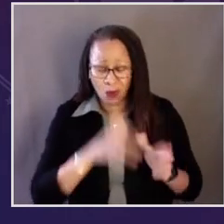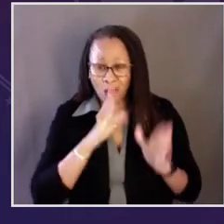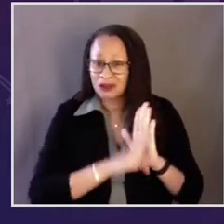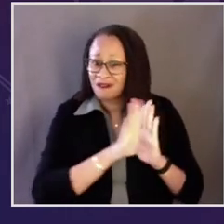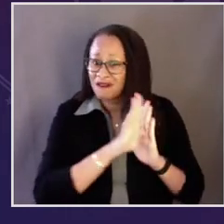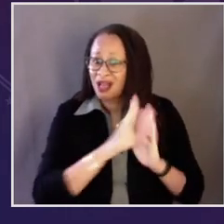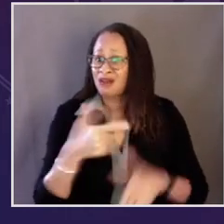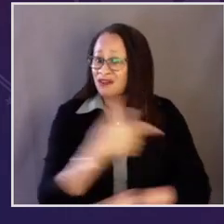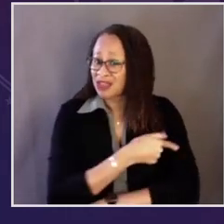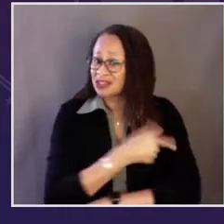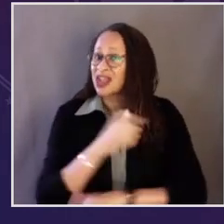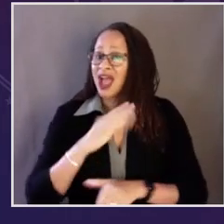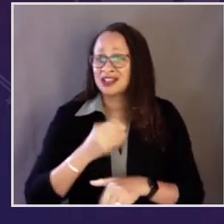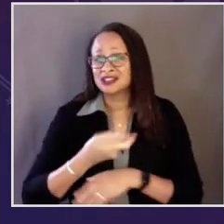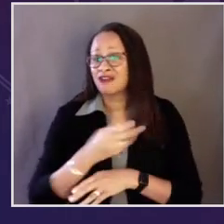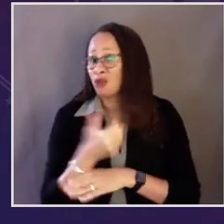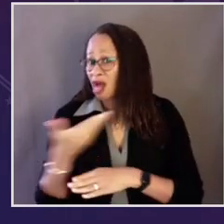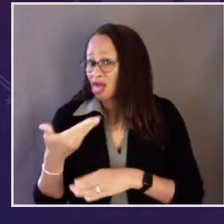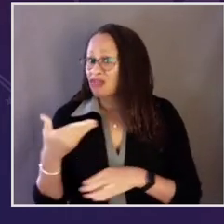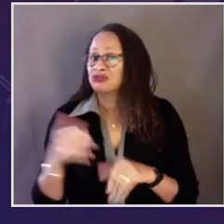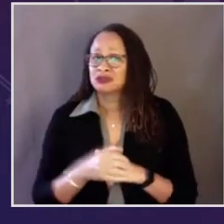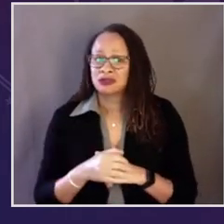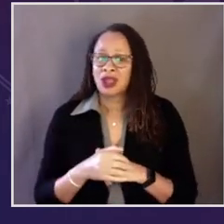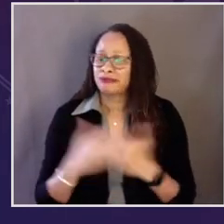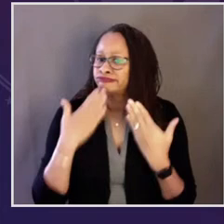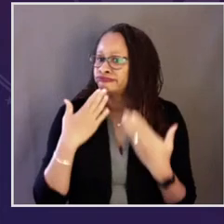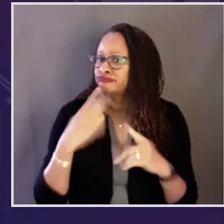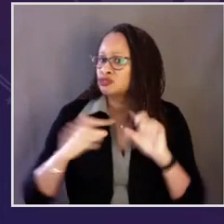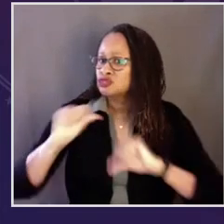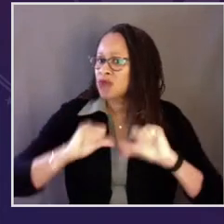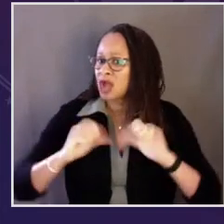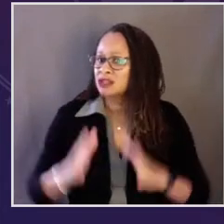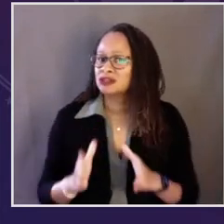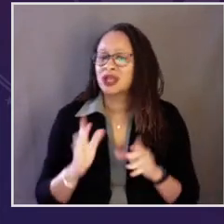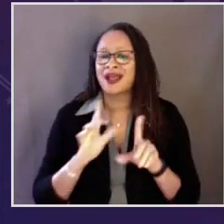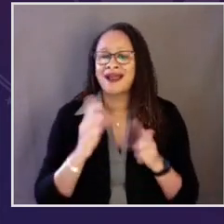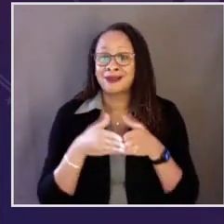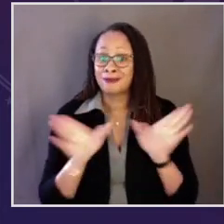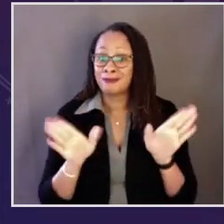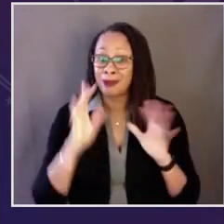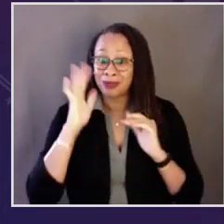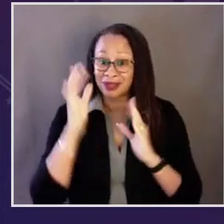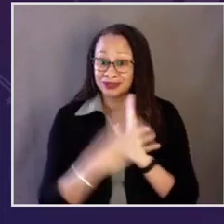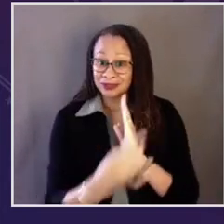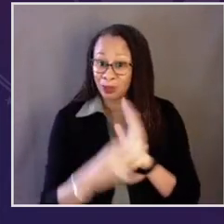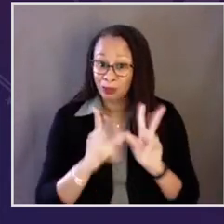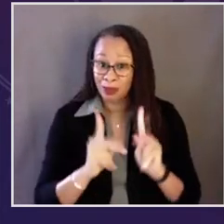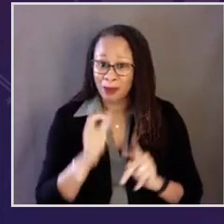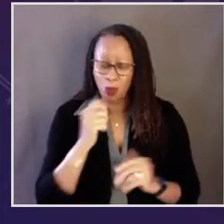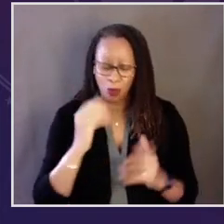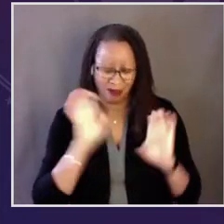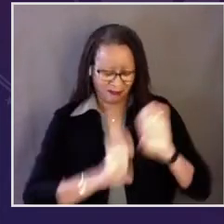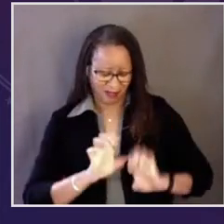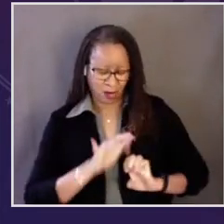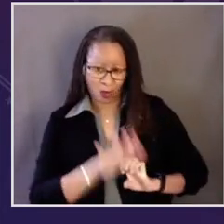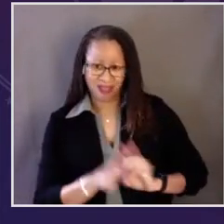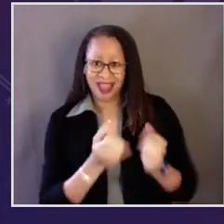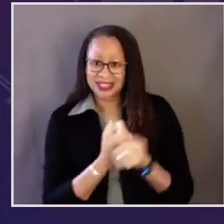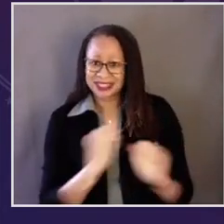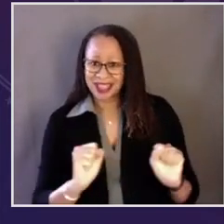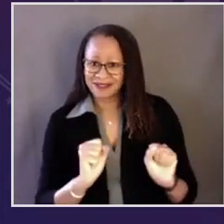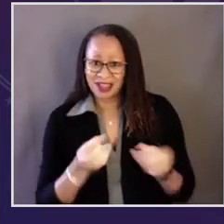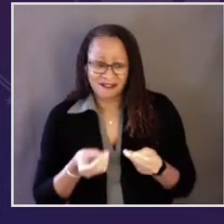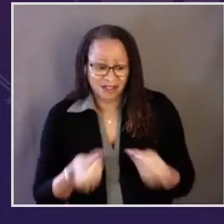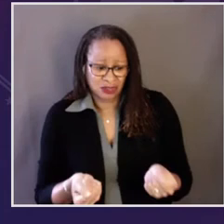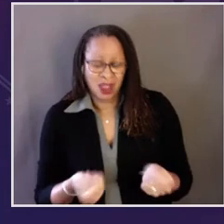organizations, researchers who developed this vaccine and several others on the way. And we're just as grateful to the scientists and the